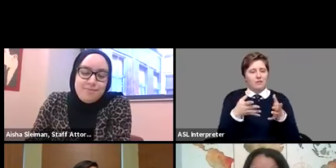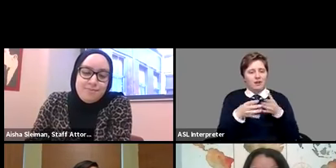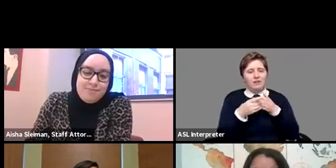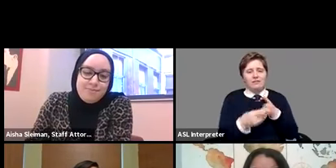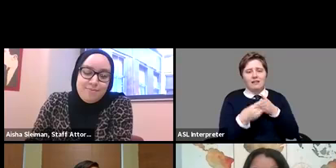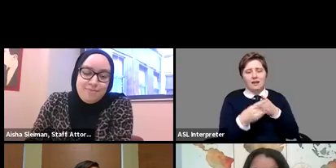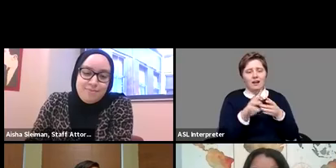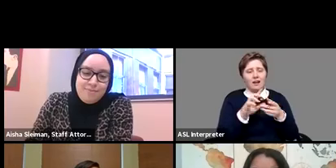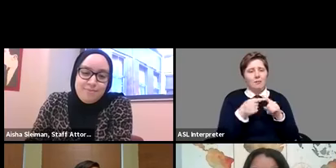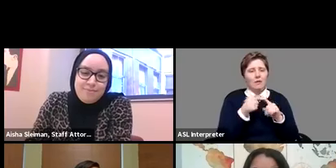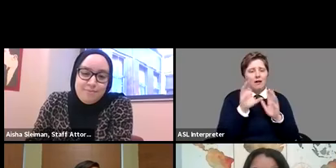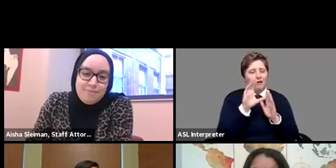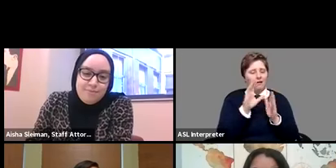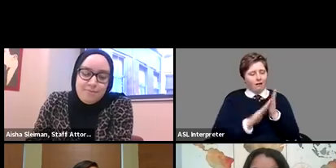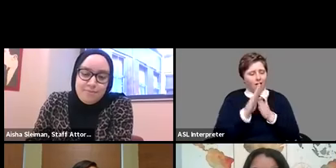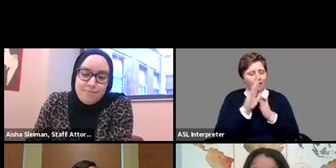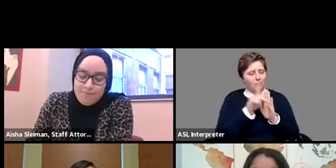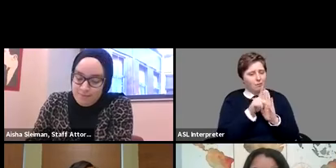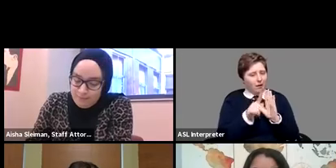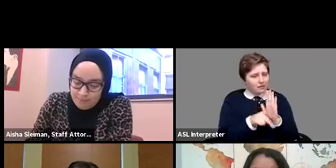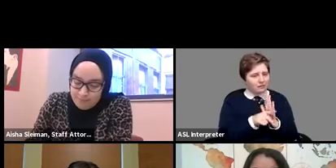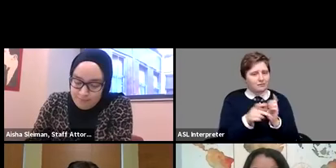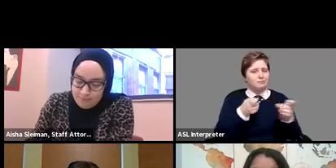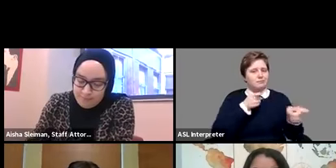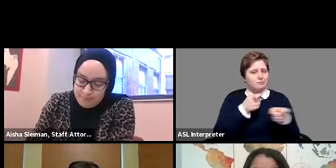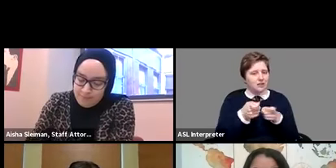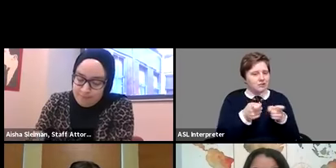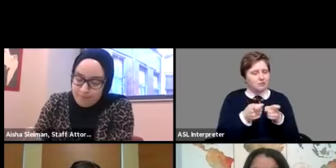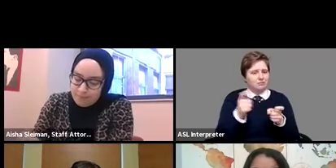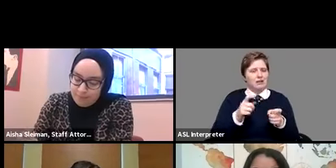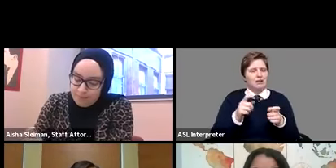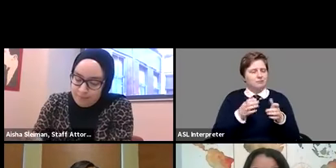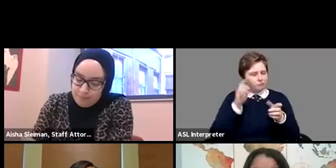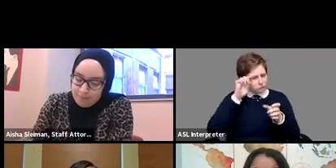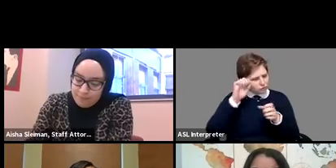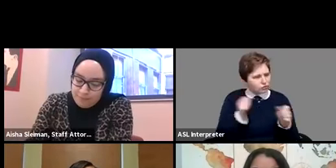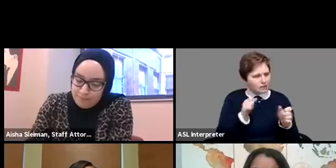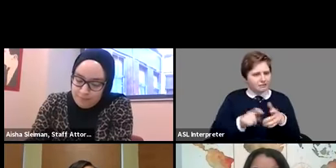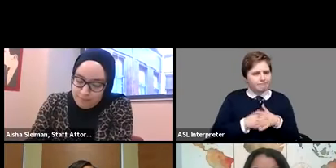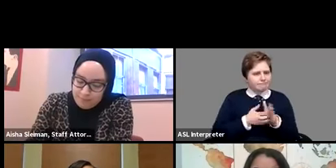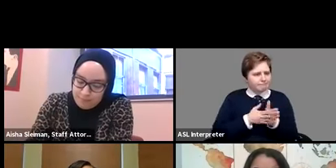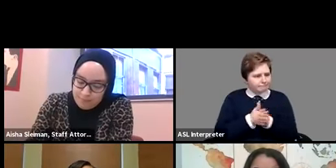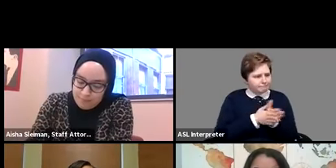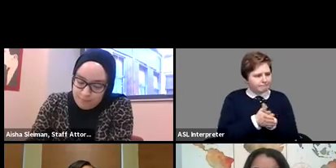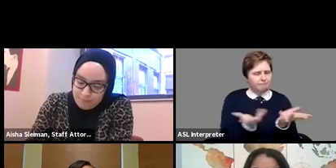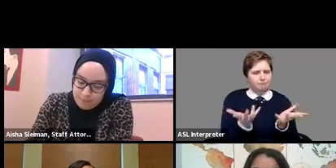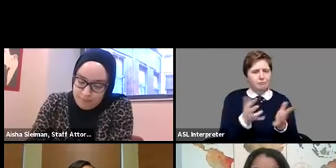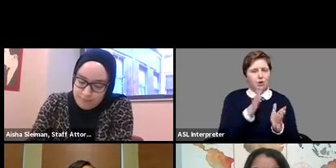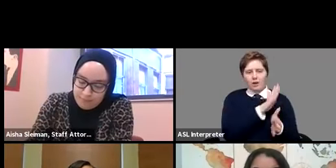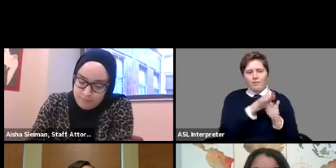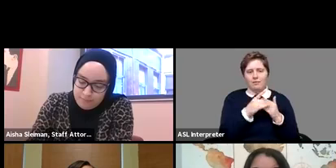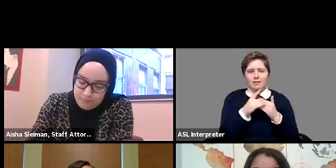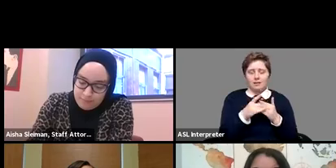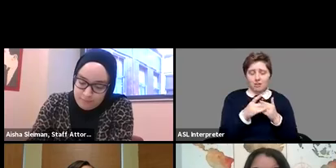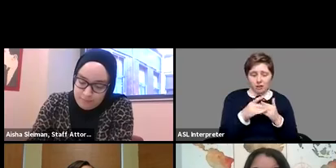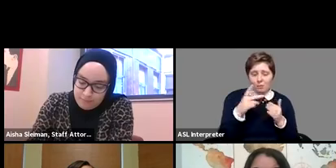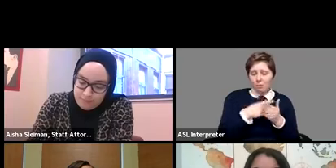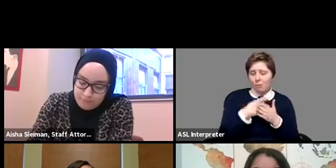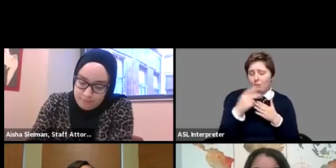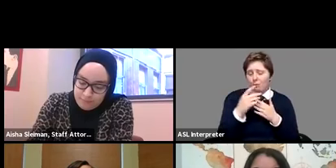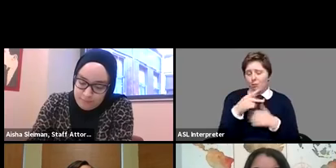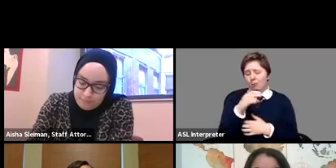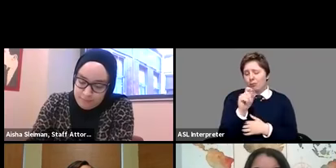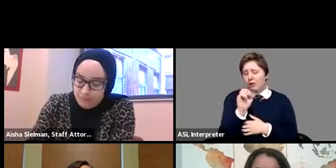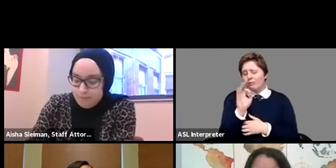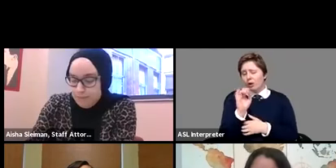on college policy administration and strategic initiatives her leadership portfolio includes this